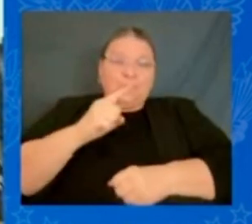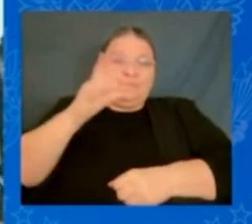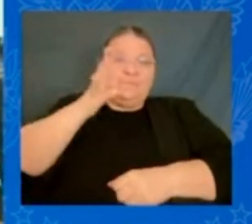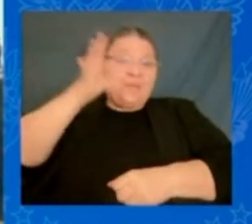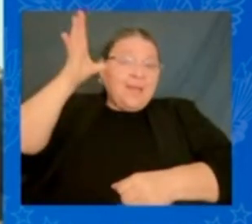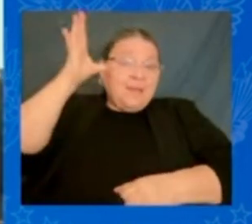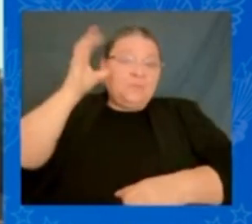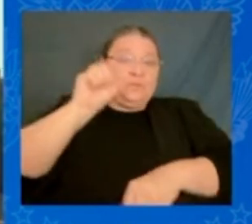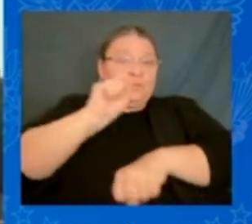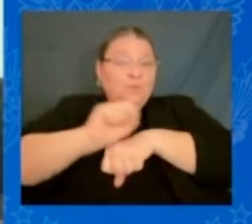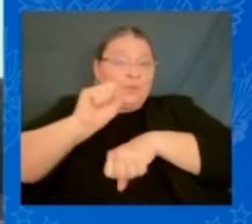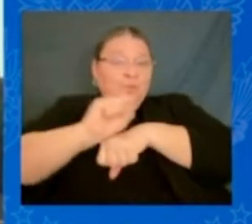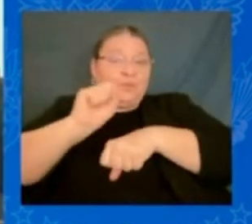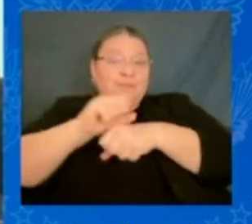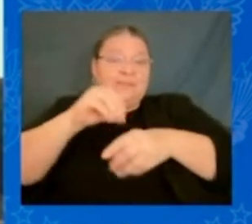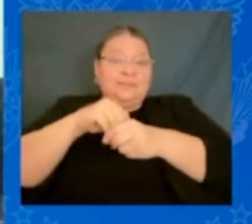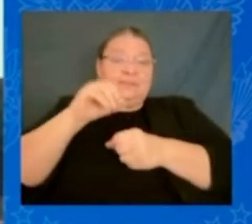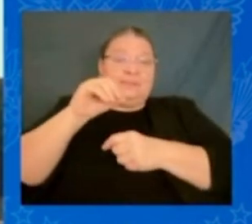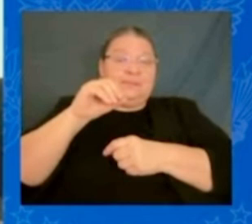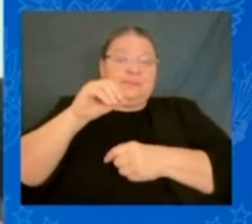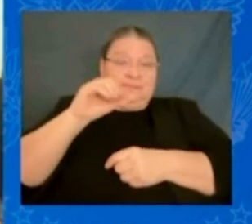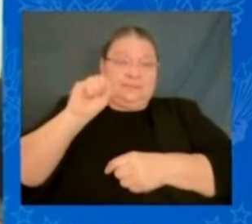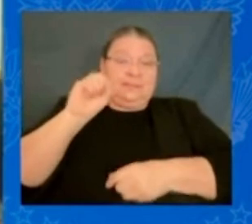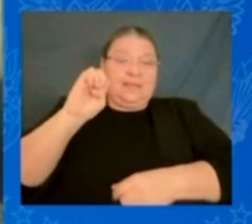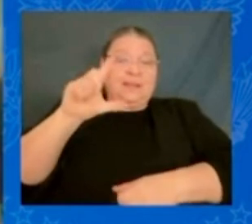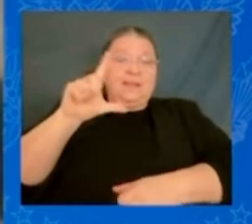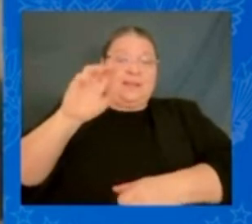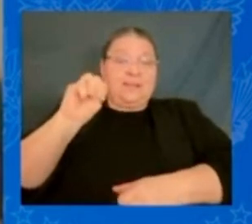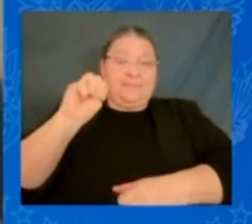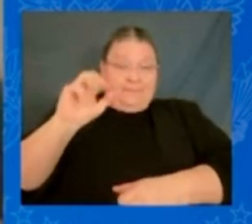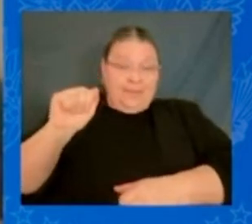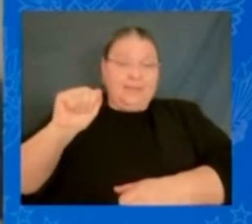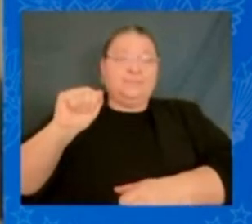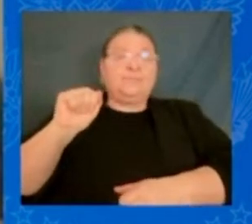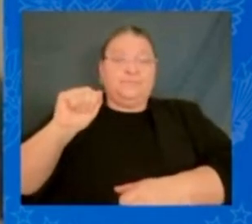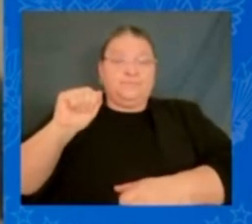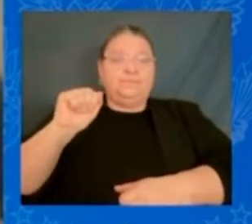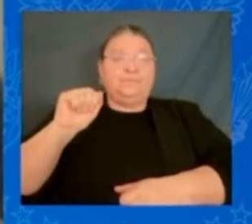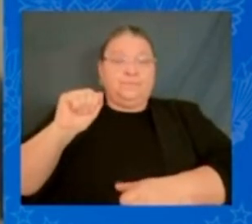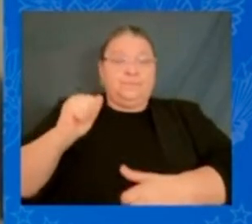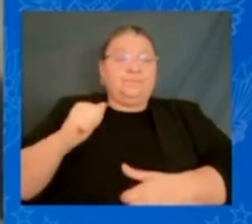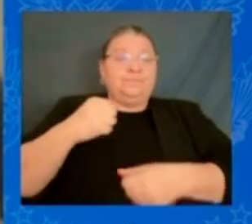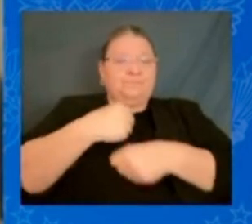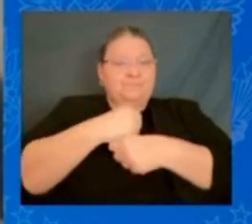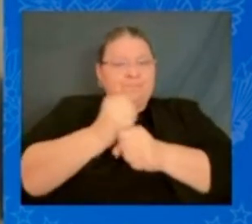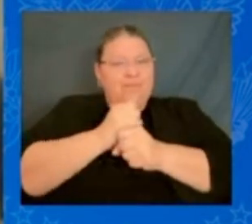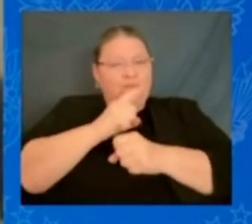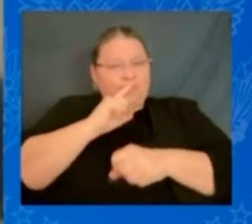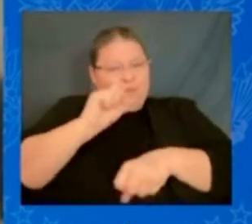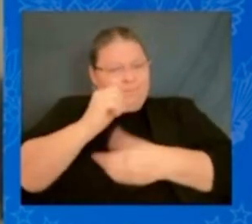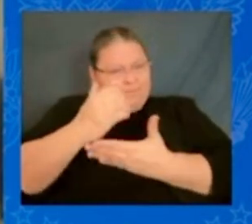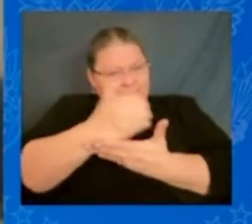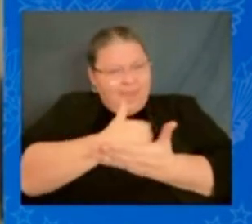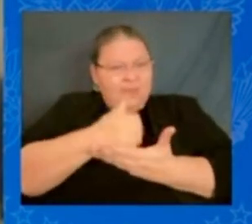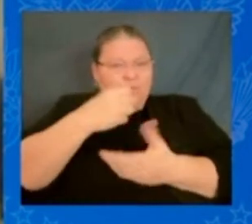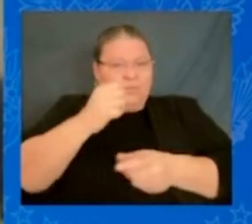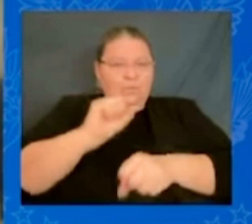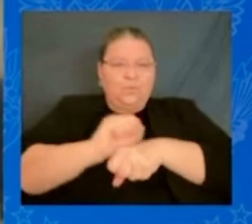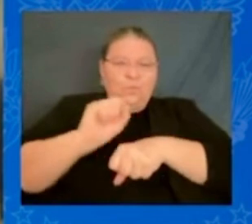sick days available, paid family and medical leave. We're the only country in the nation that — in the world doesn't have it.